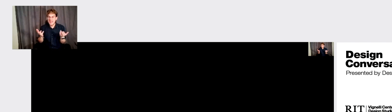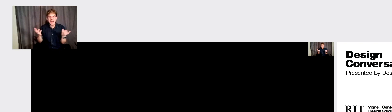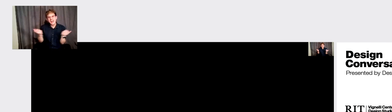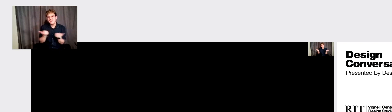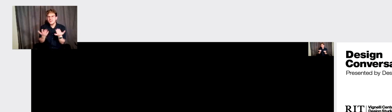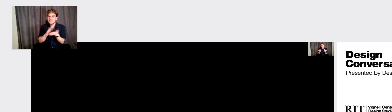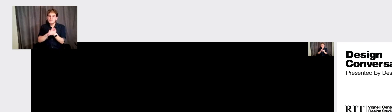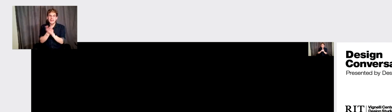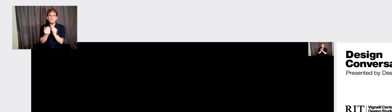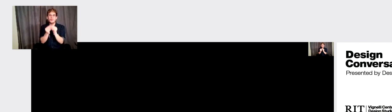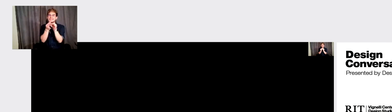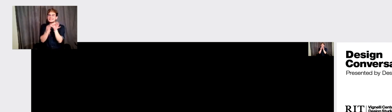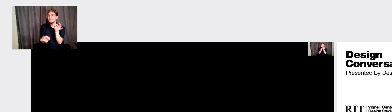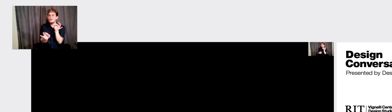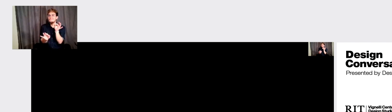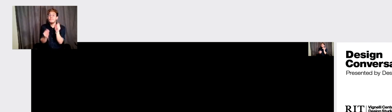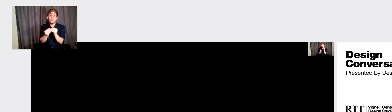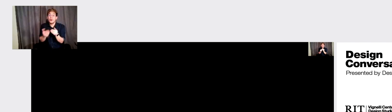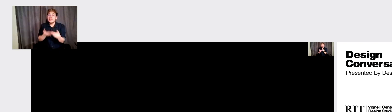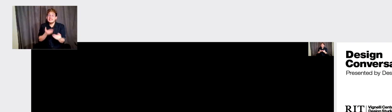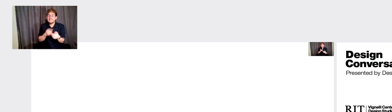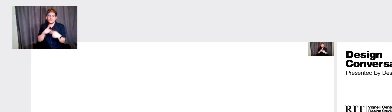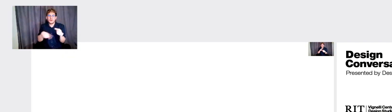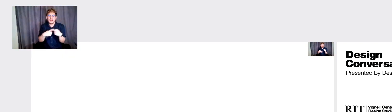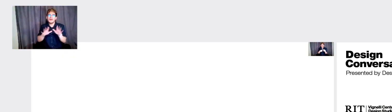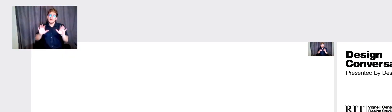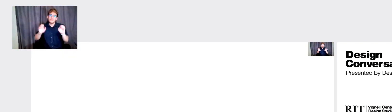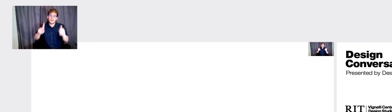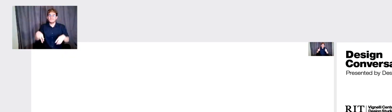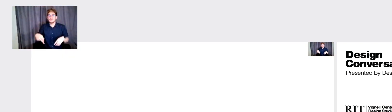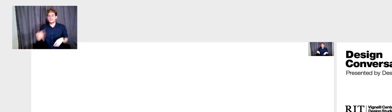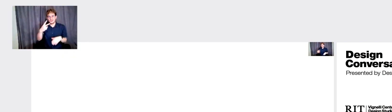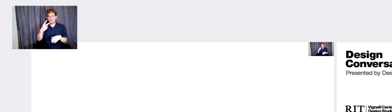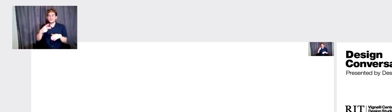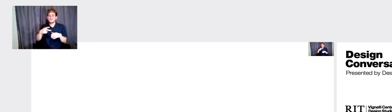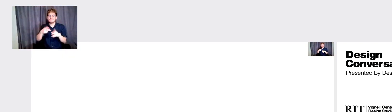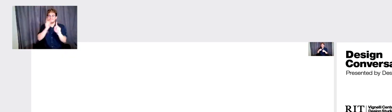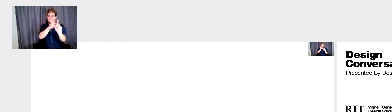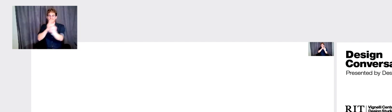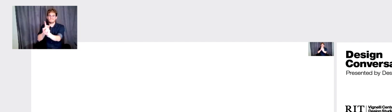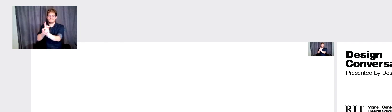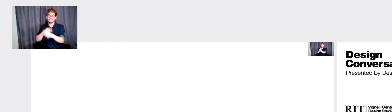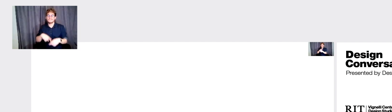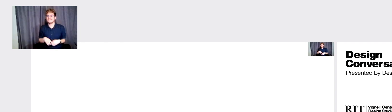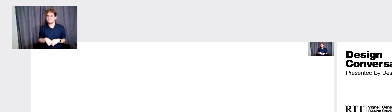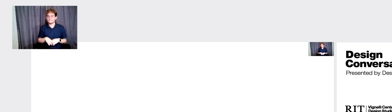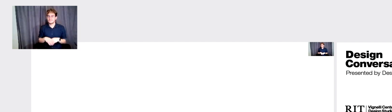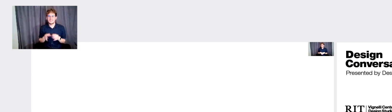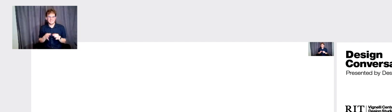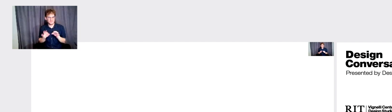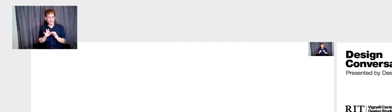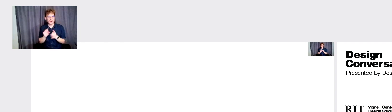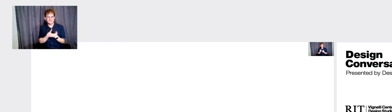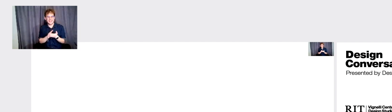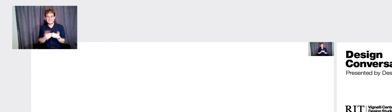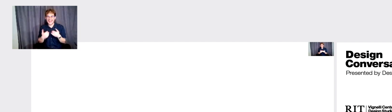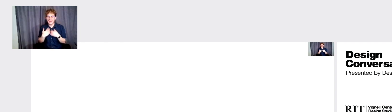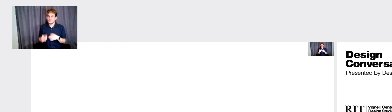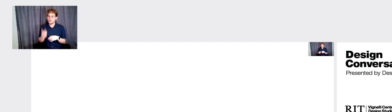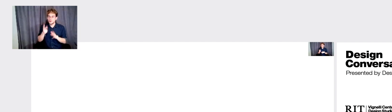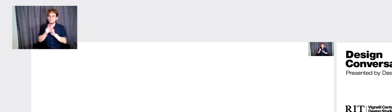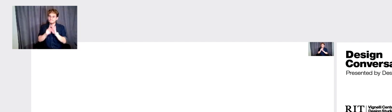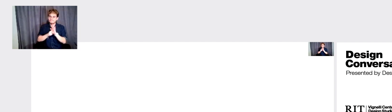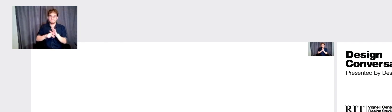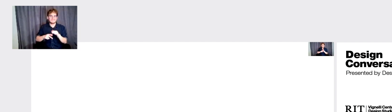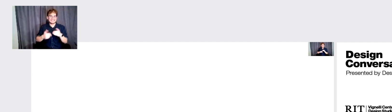of simpler and easier once we decided to set two principles. And I think it's very important design to have those sort of